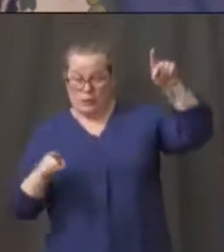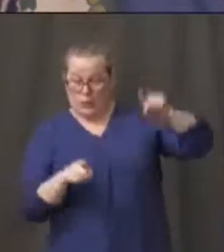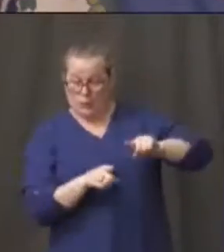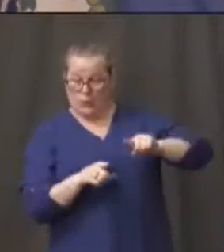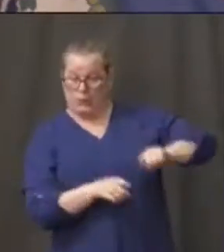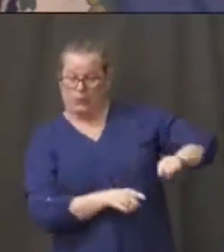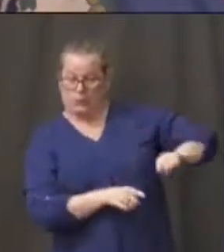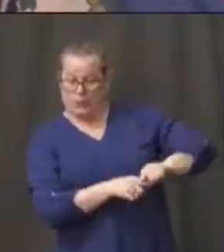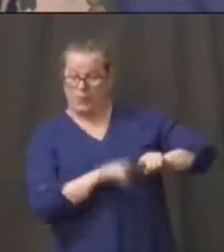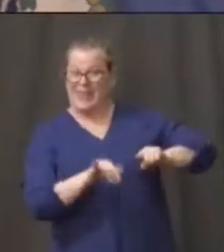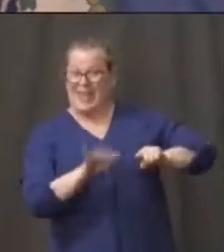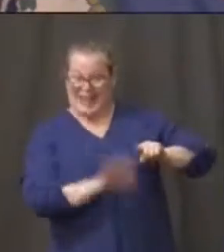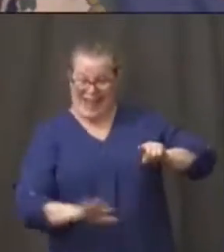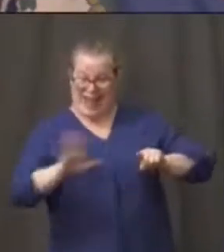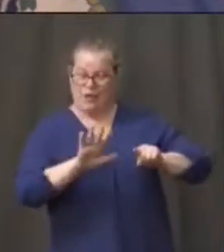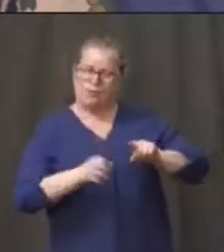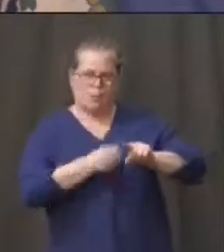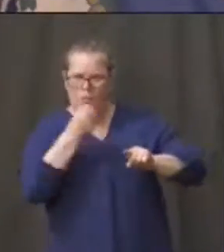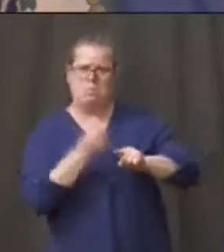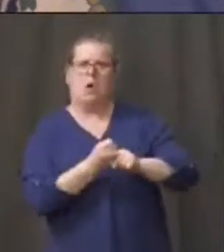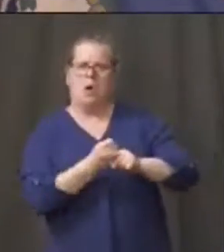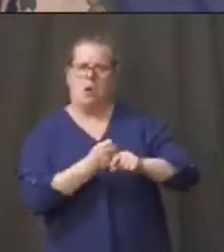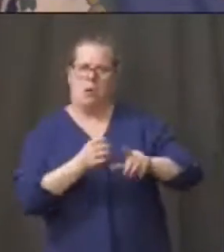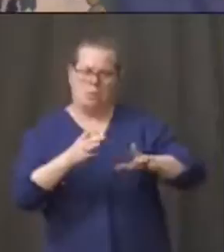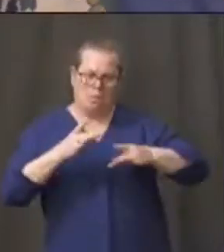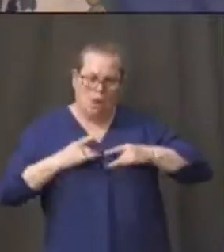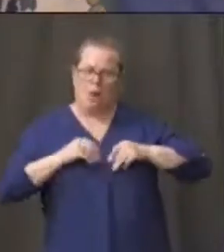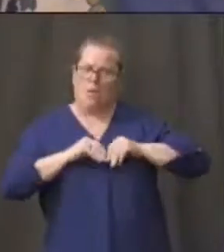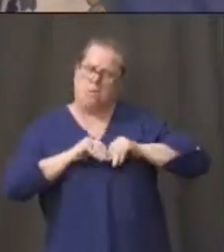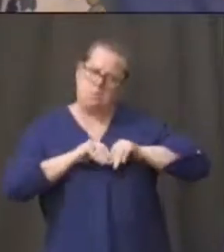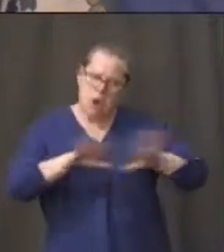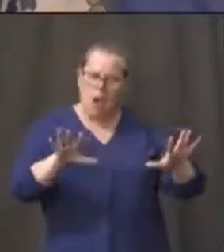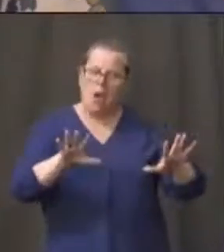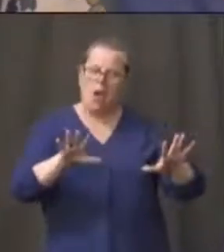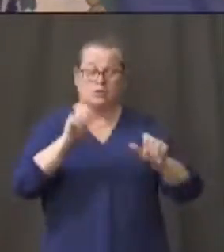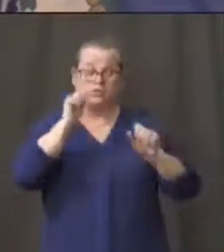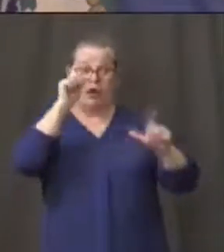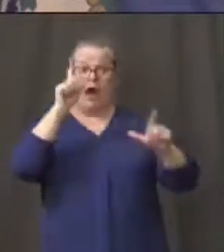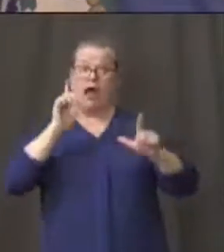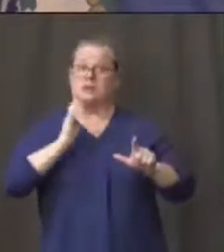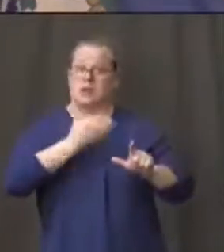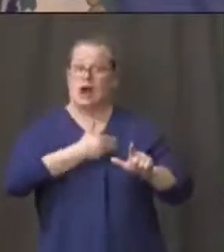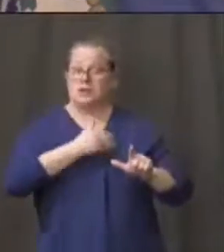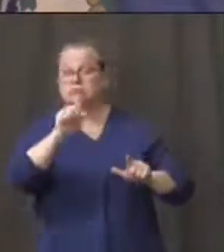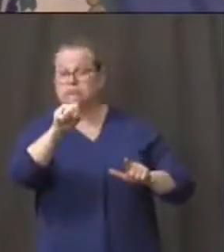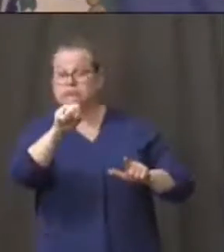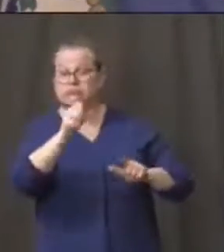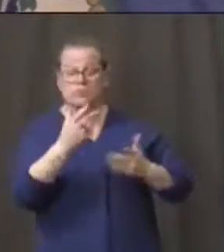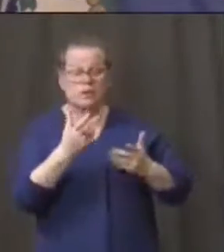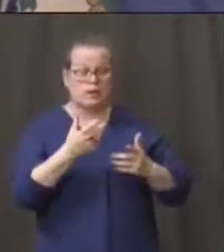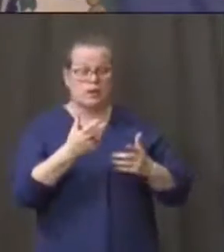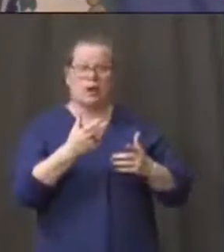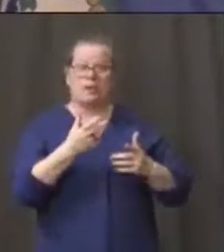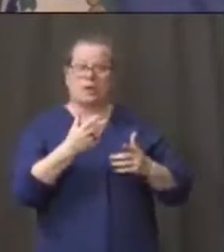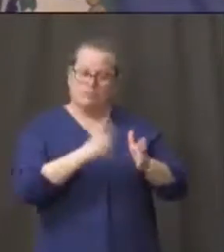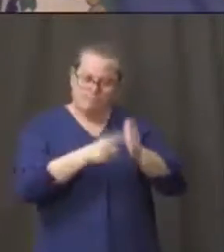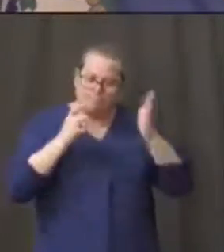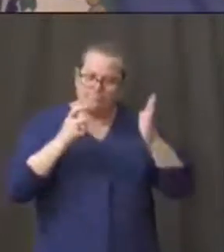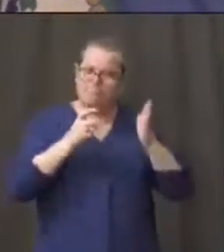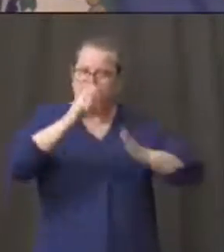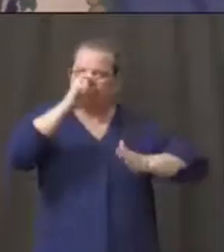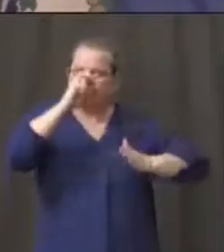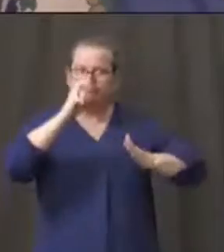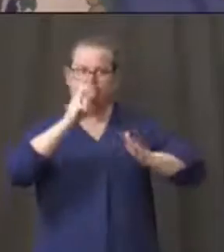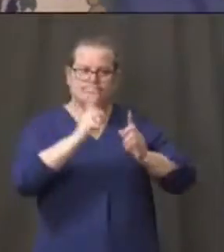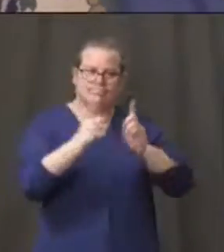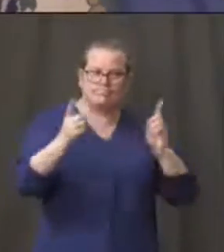to some of us and we got the social distancing in place. Unfortunately, we saw it slow. I think you've heard Dr. Carter say a couple of times